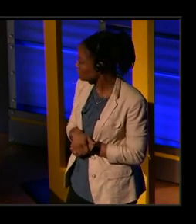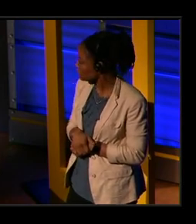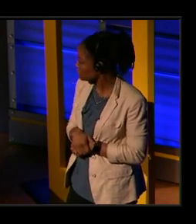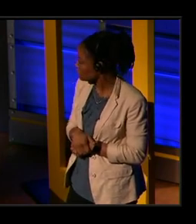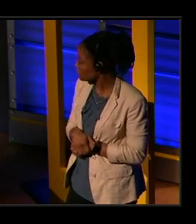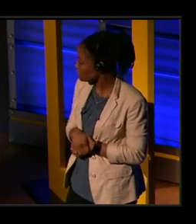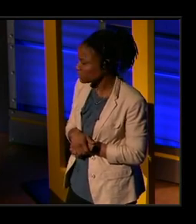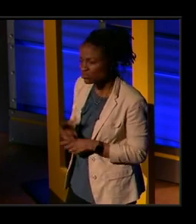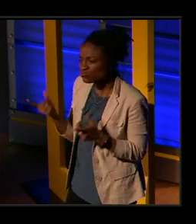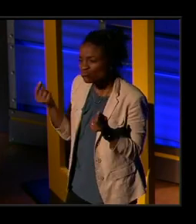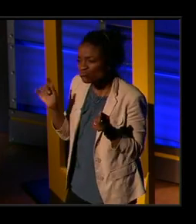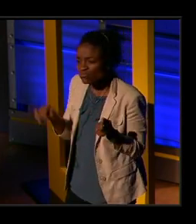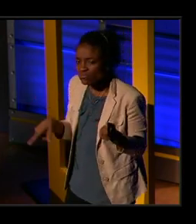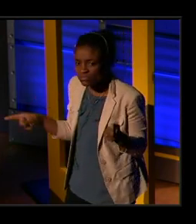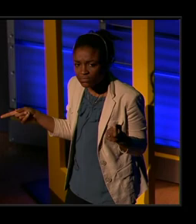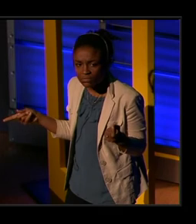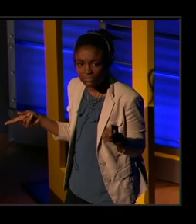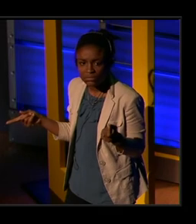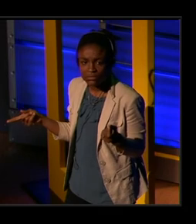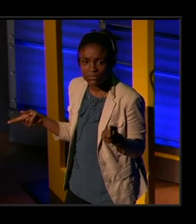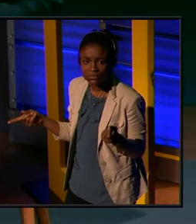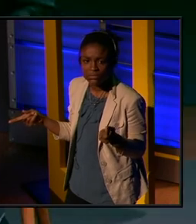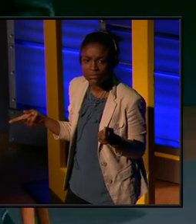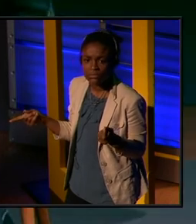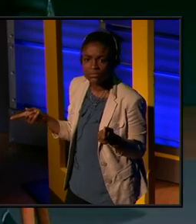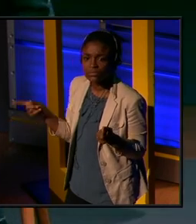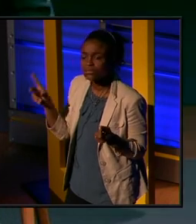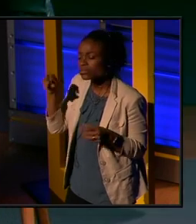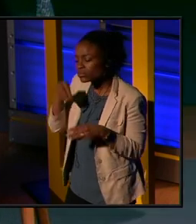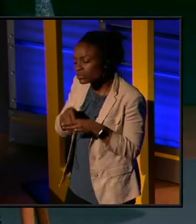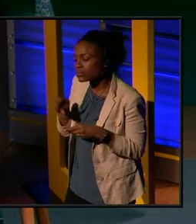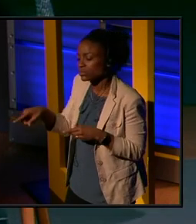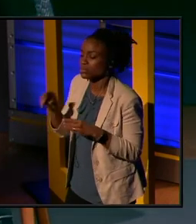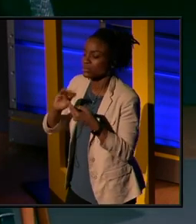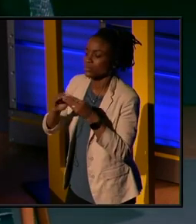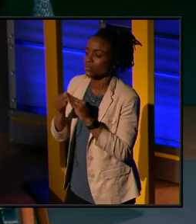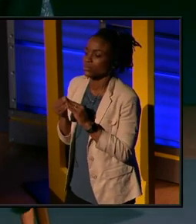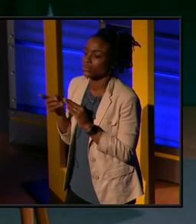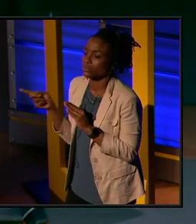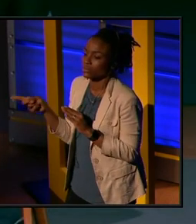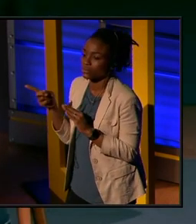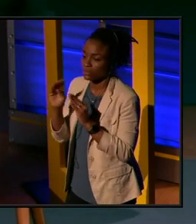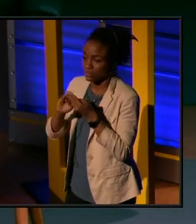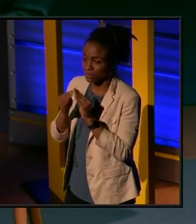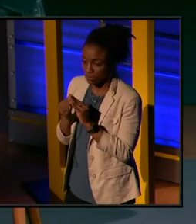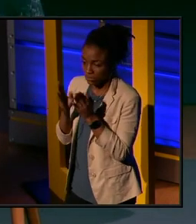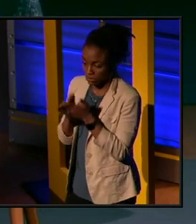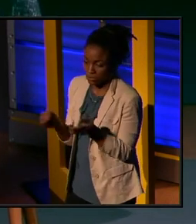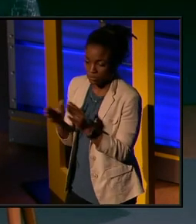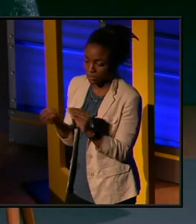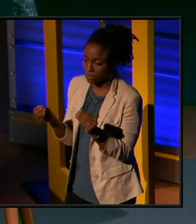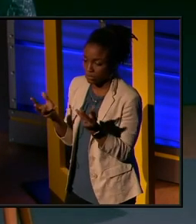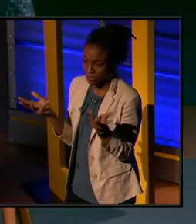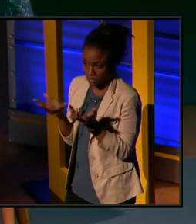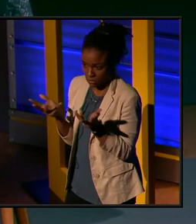What was that? So in this village, so the story goes,